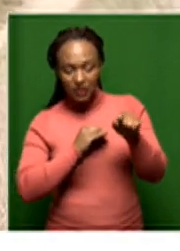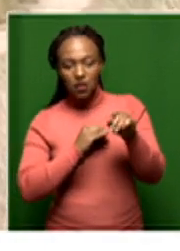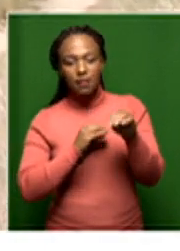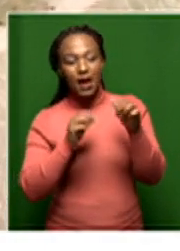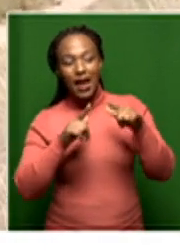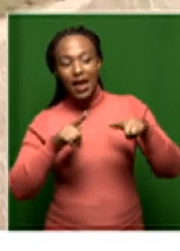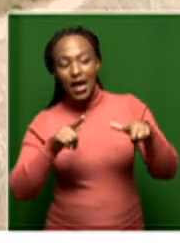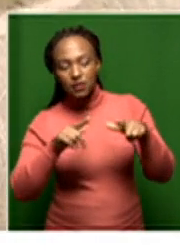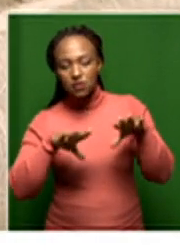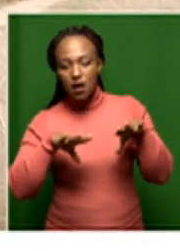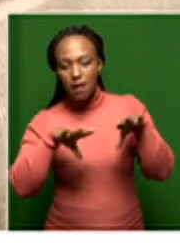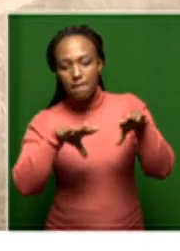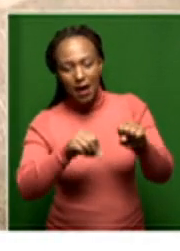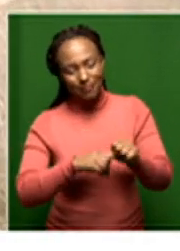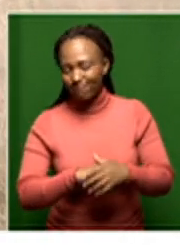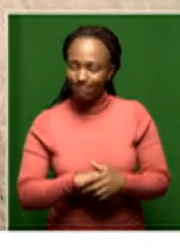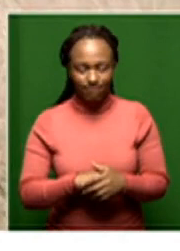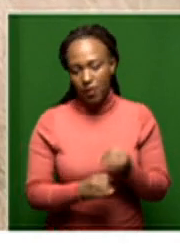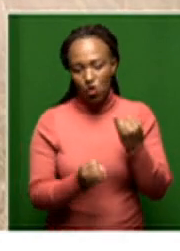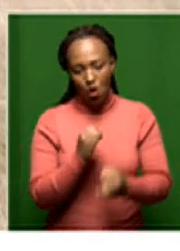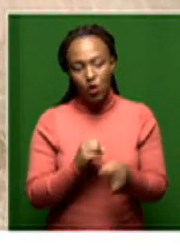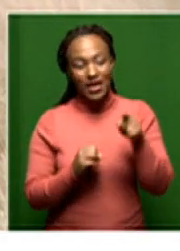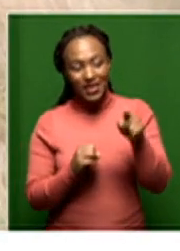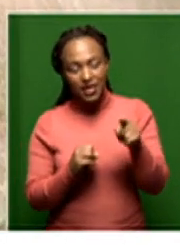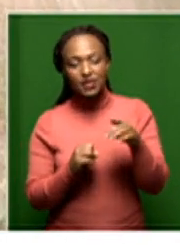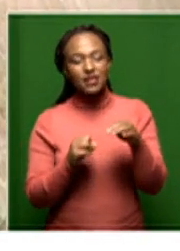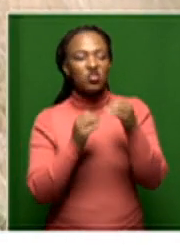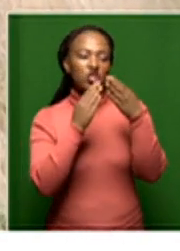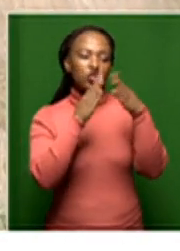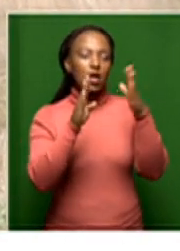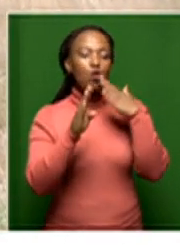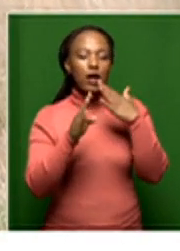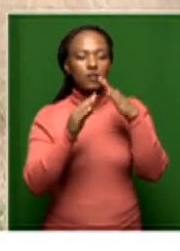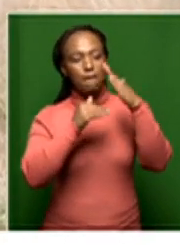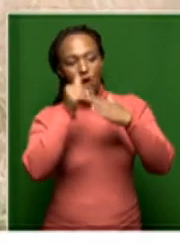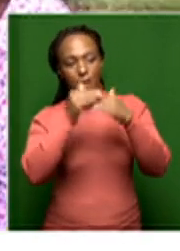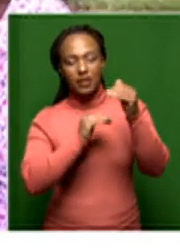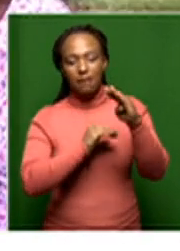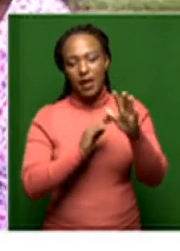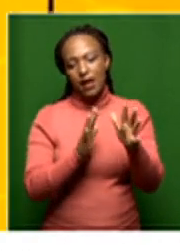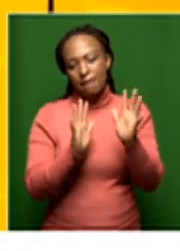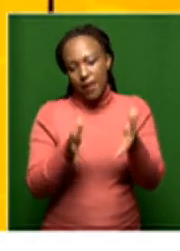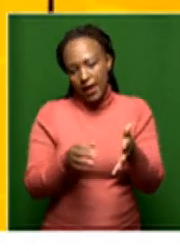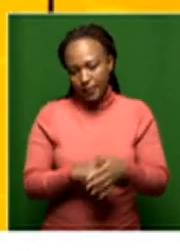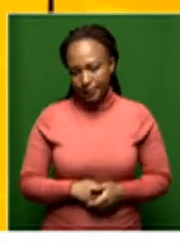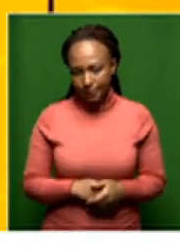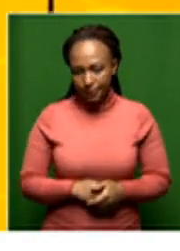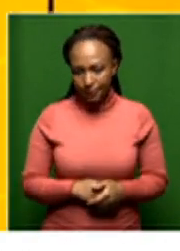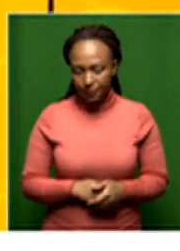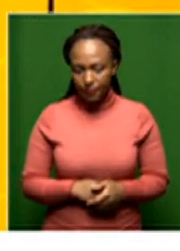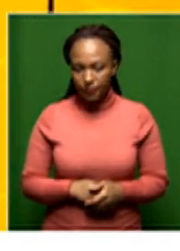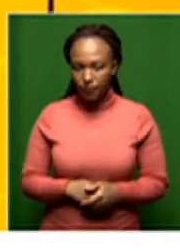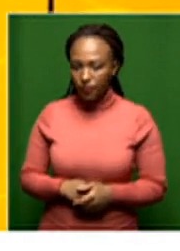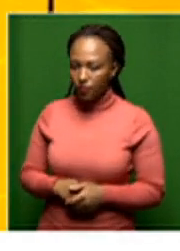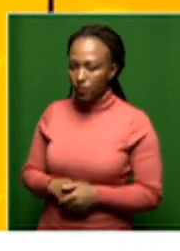expropriation bill. It is not. It is a general property expropriation bill. So we've had at